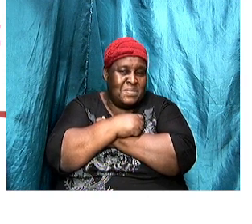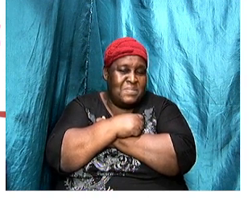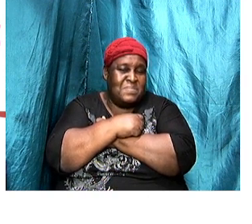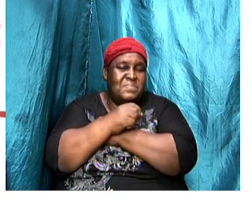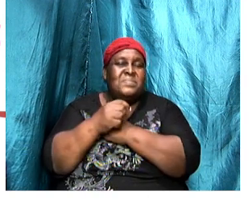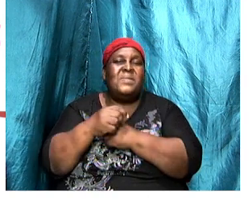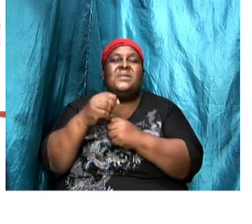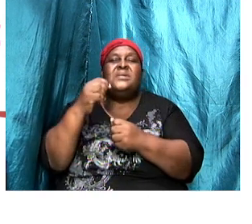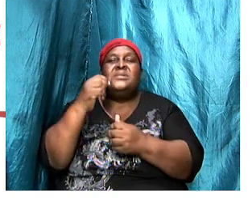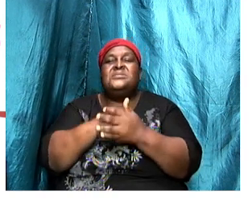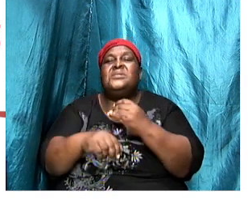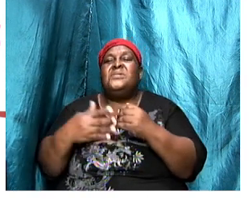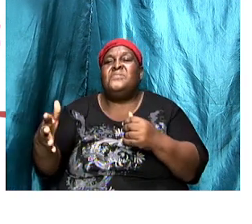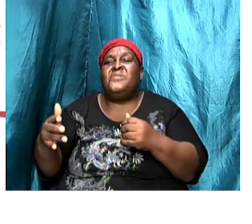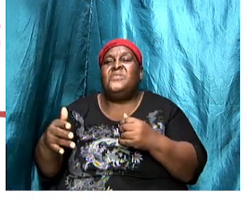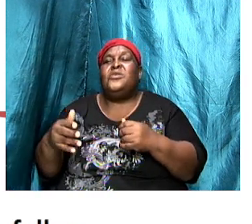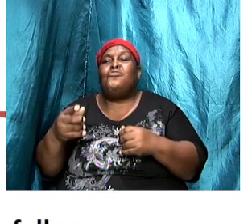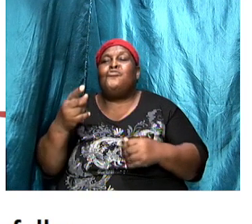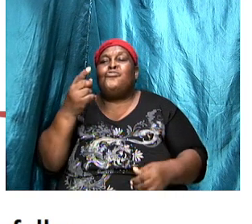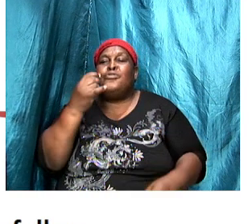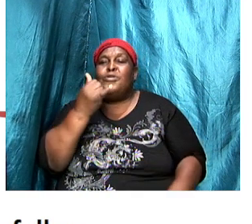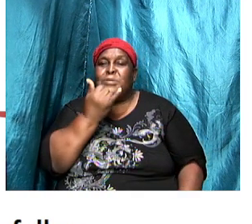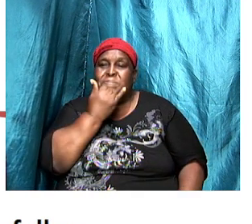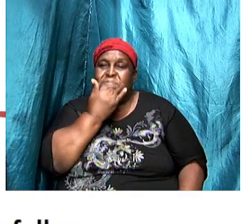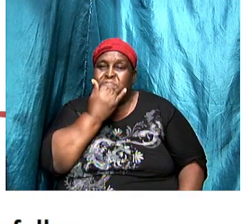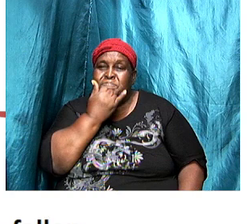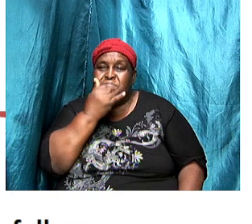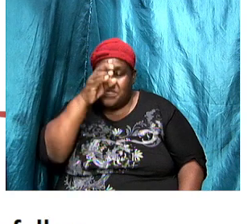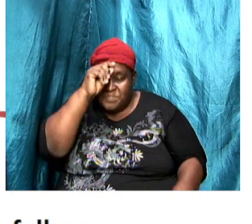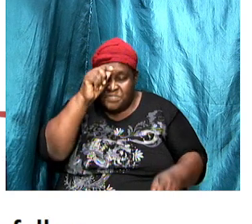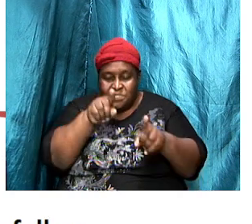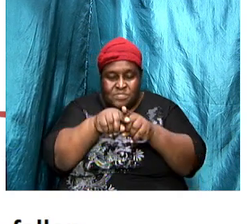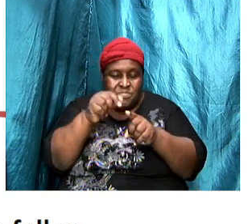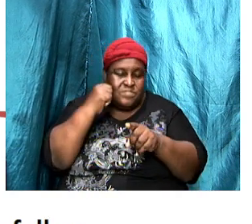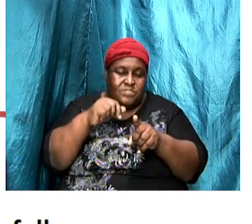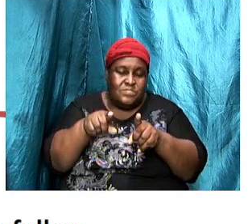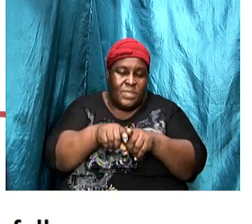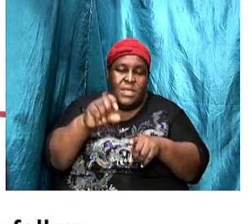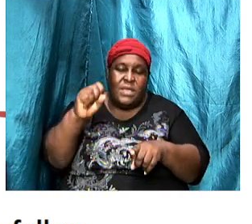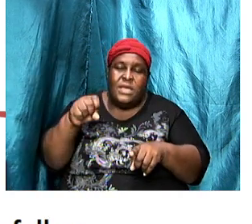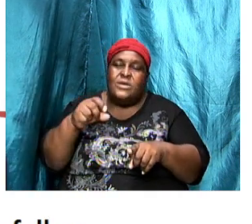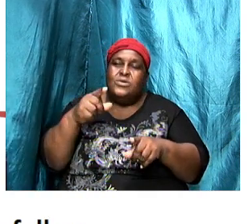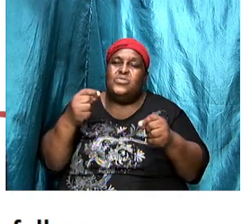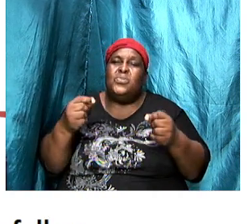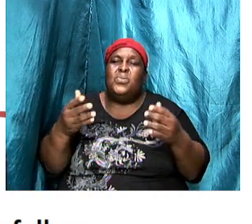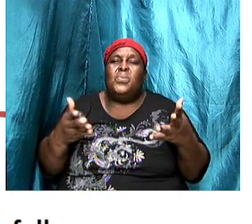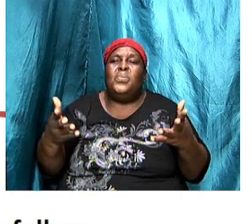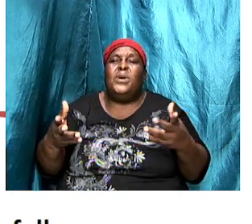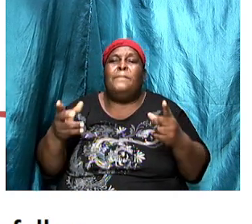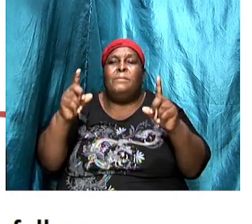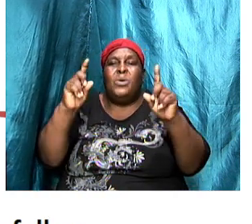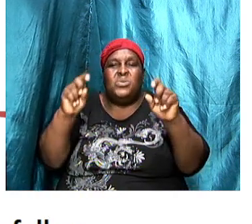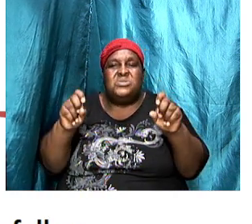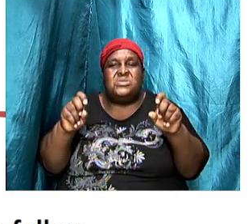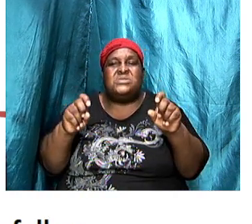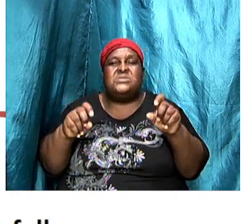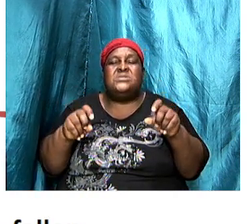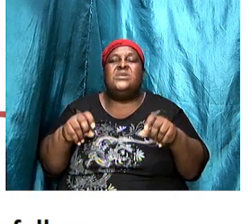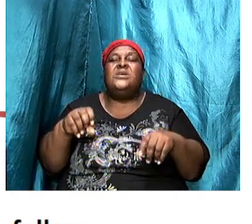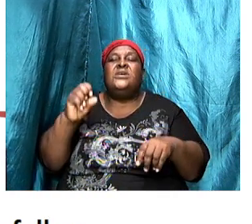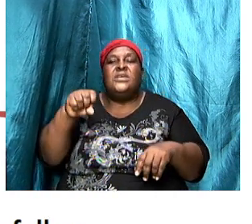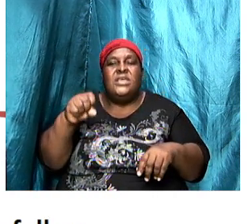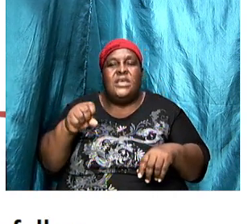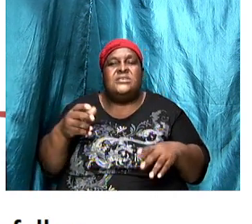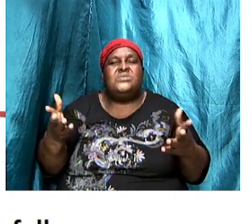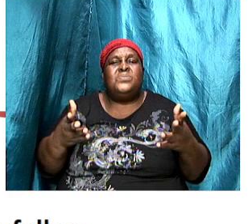brothers and sisters I am saying this to us yes we have to do what we must for the kingdom sake yes we have to